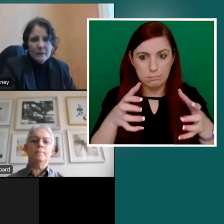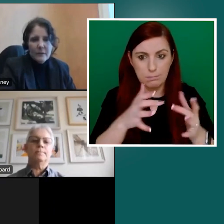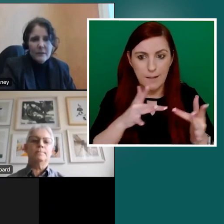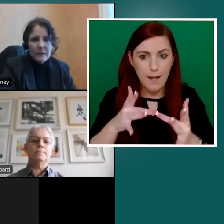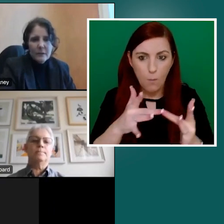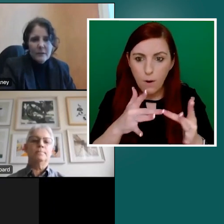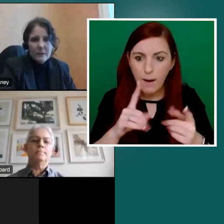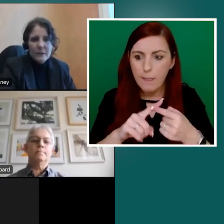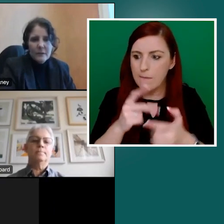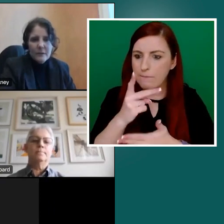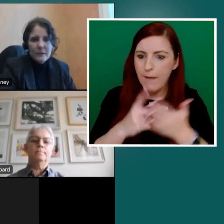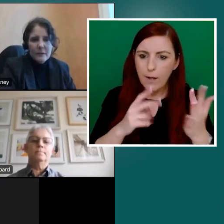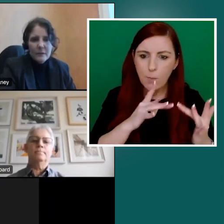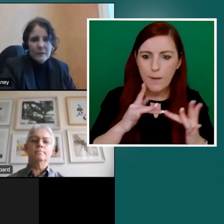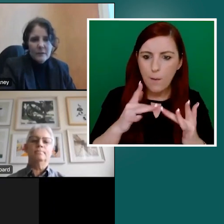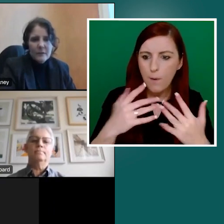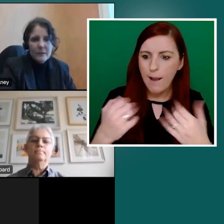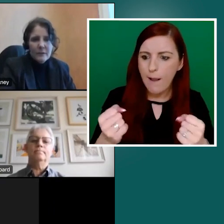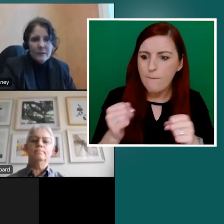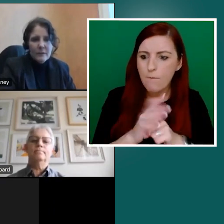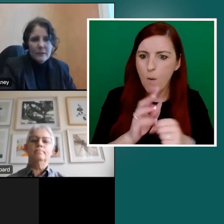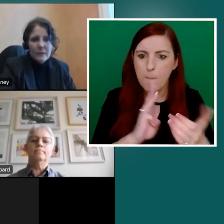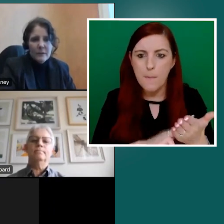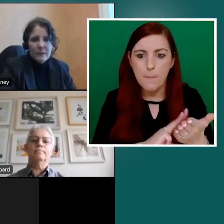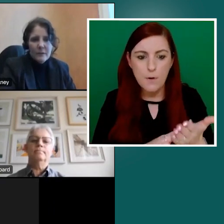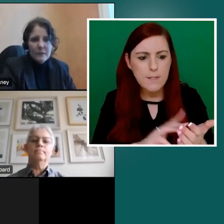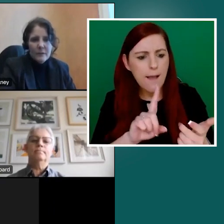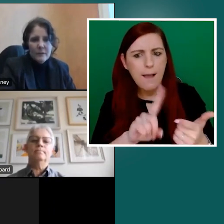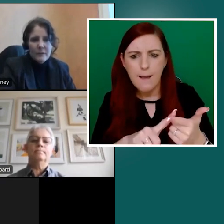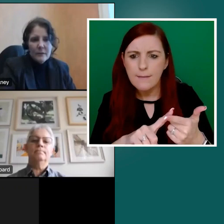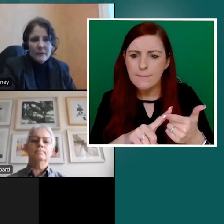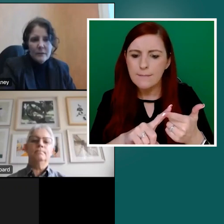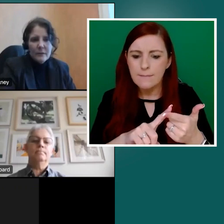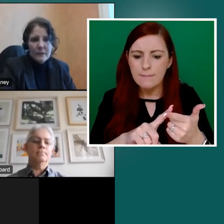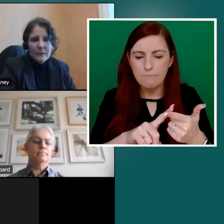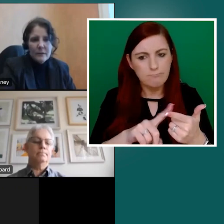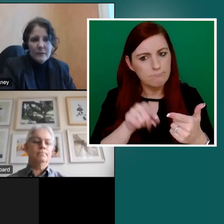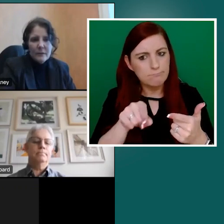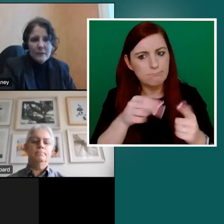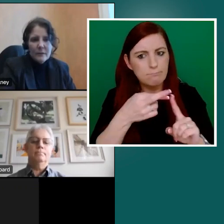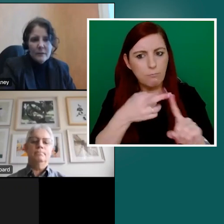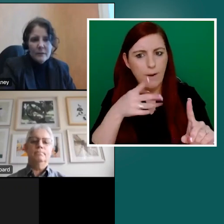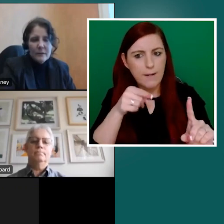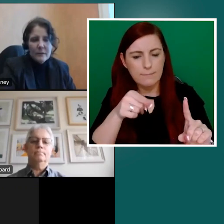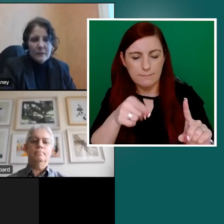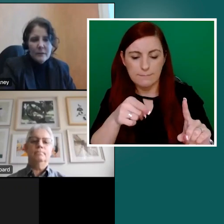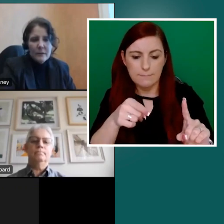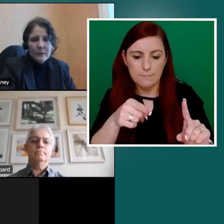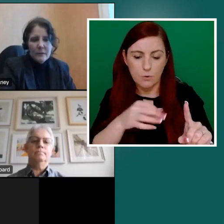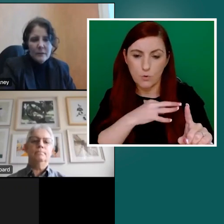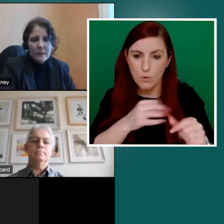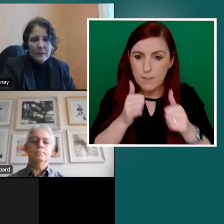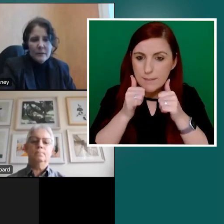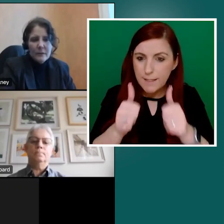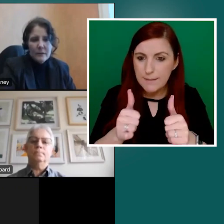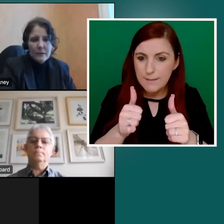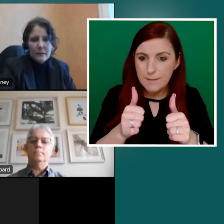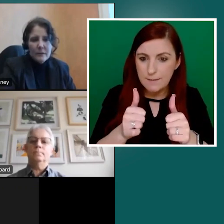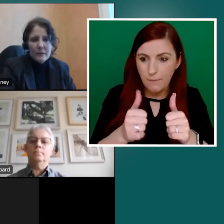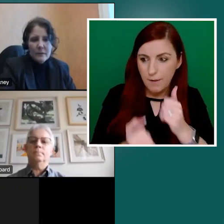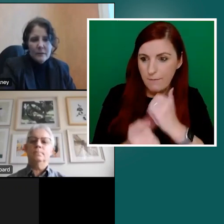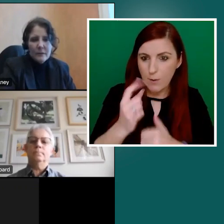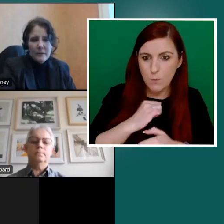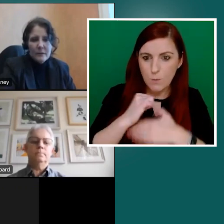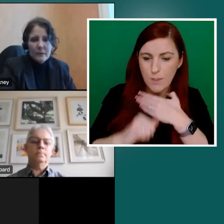and the value the network brings to its members. But also, I think, I have to acknowledge that particularly good attendance for today's event reflects